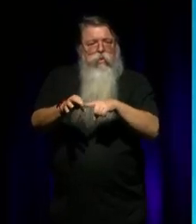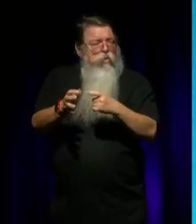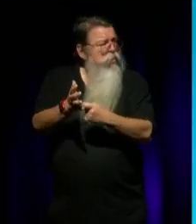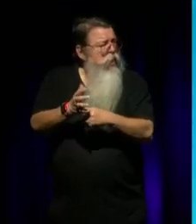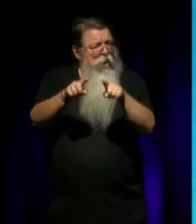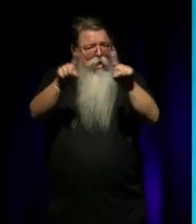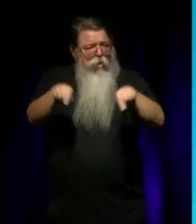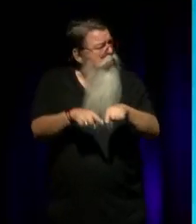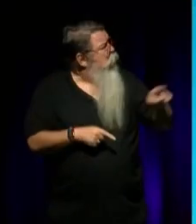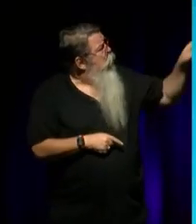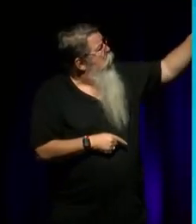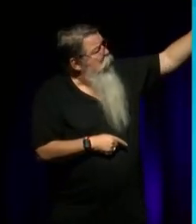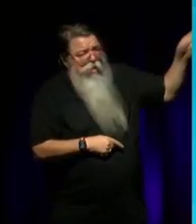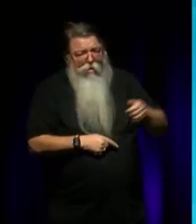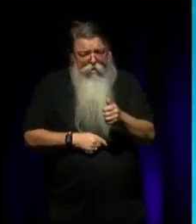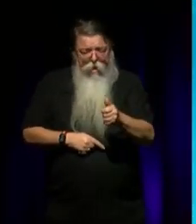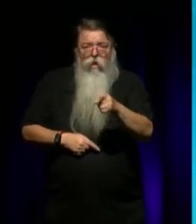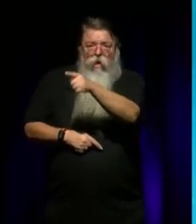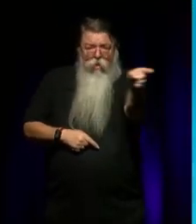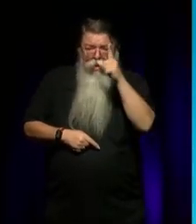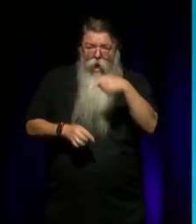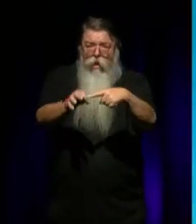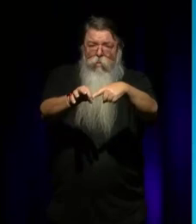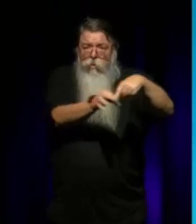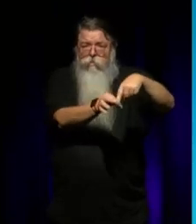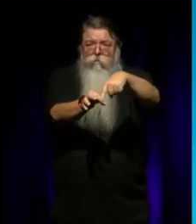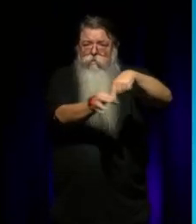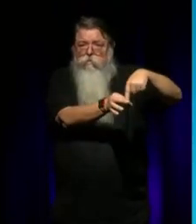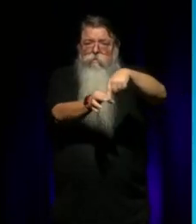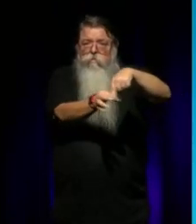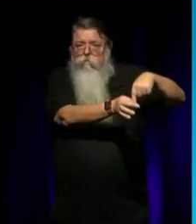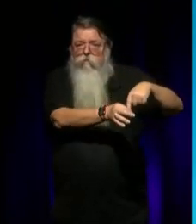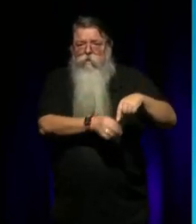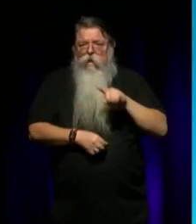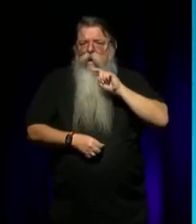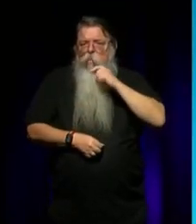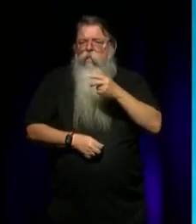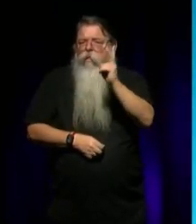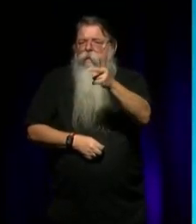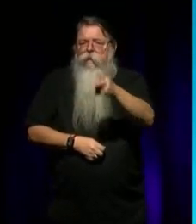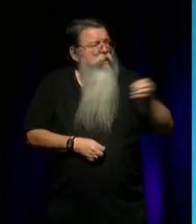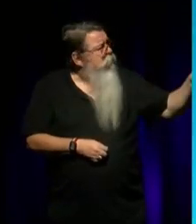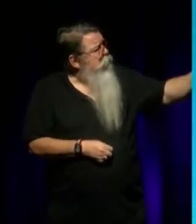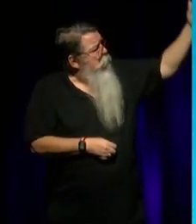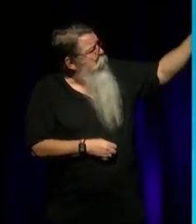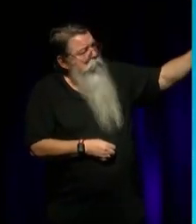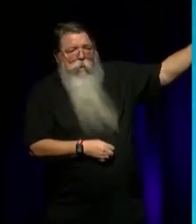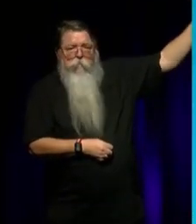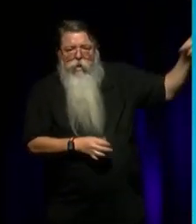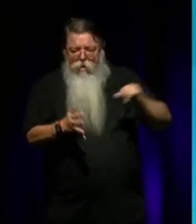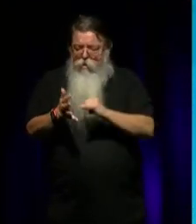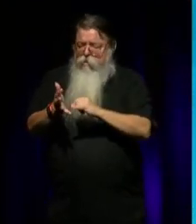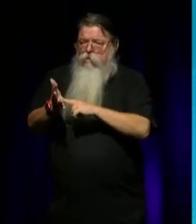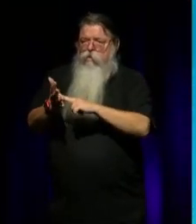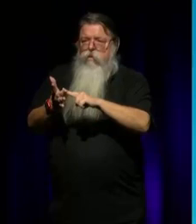appears on the screen throughout the event and we'll bring the QR code up throughout the evening. Slido.com is very